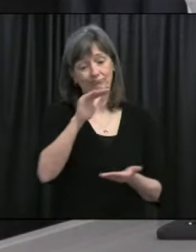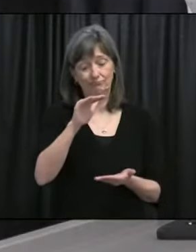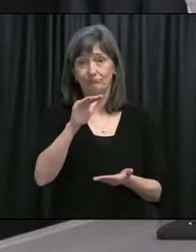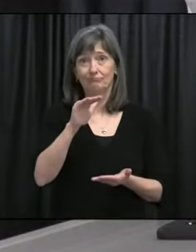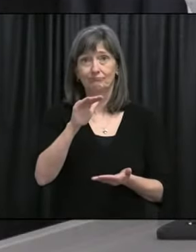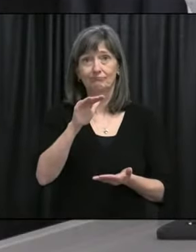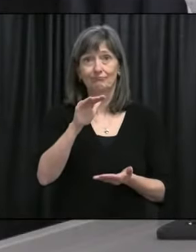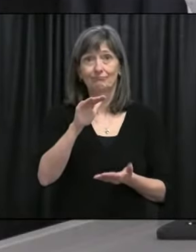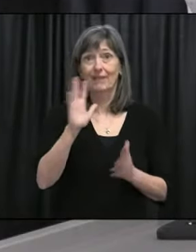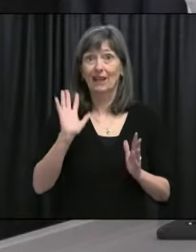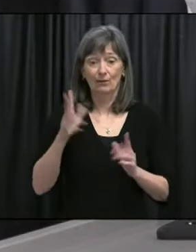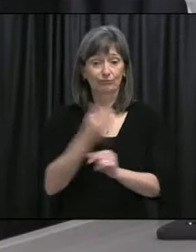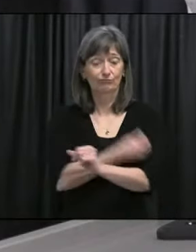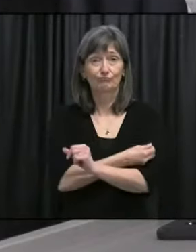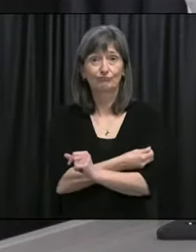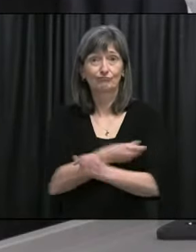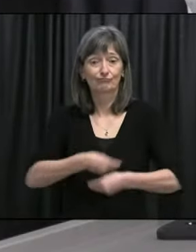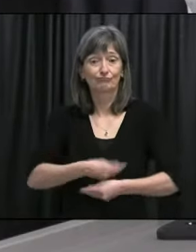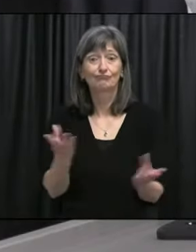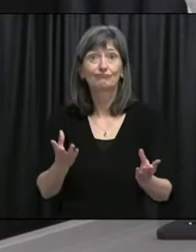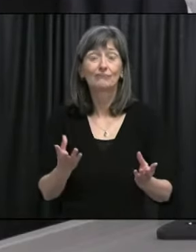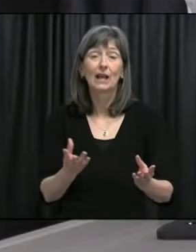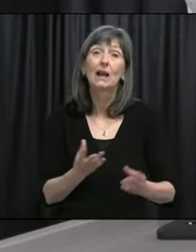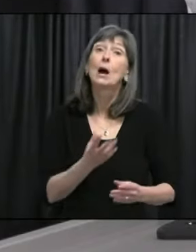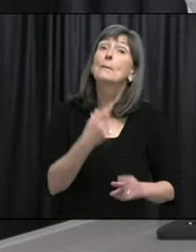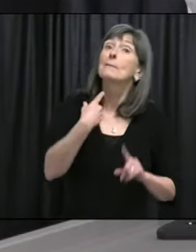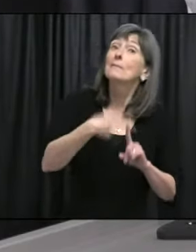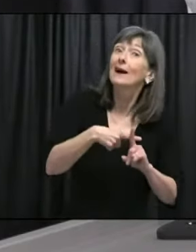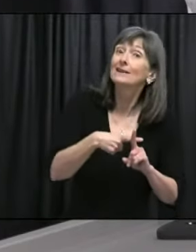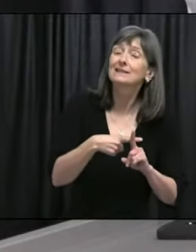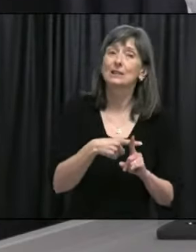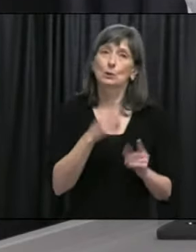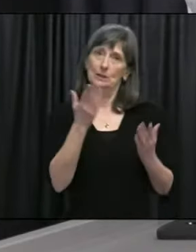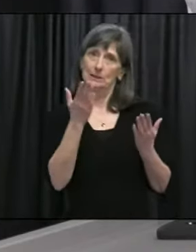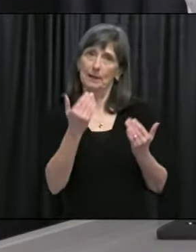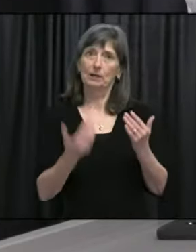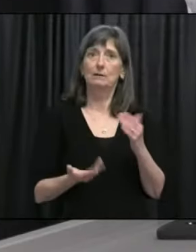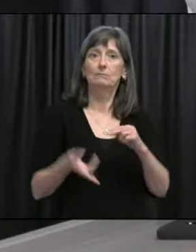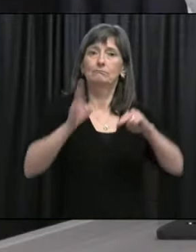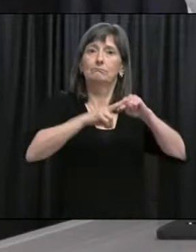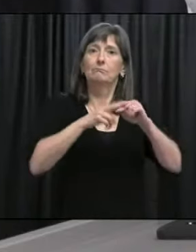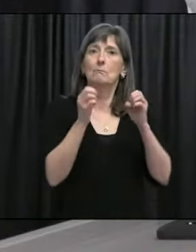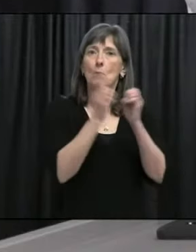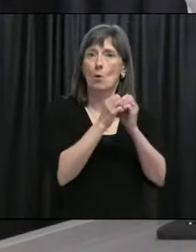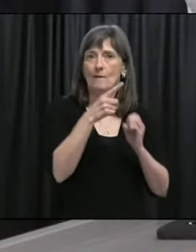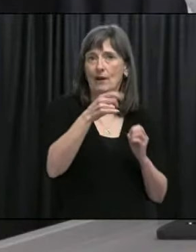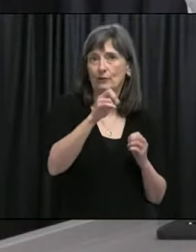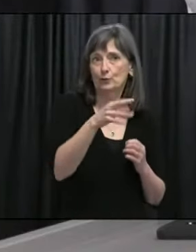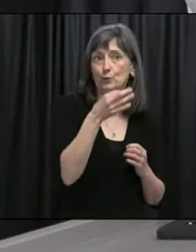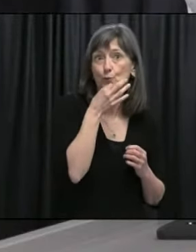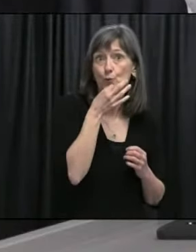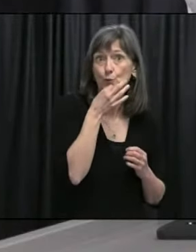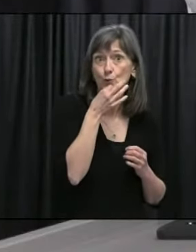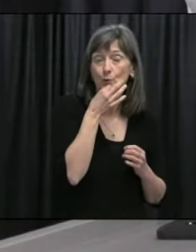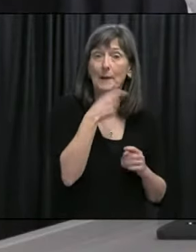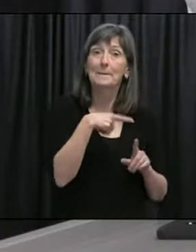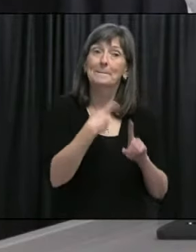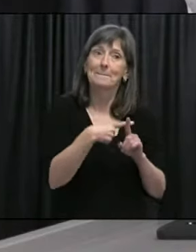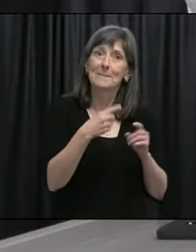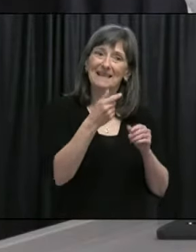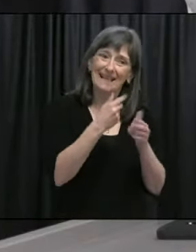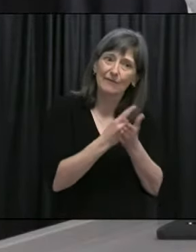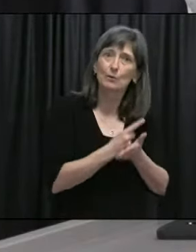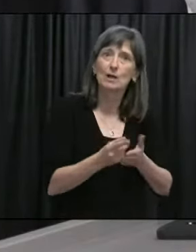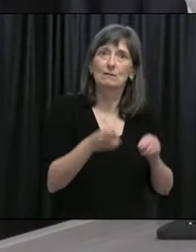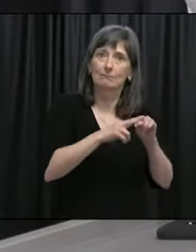that up. We are expecting extra Pfizer, and we certainly are seeing increased amounts. So exactly how that will pan